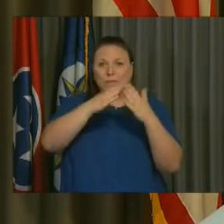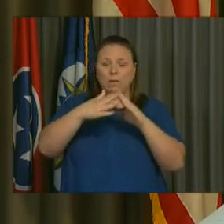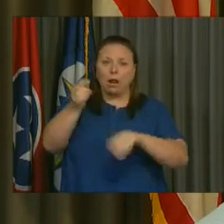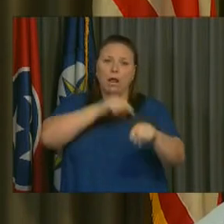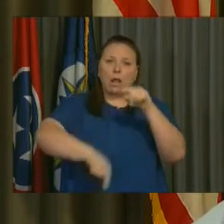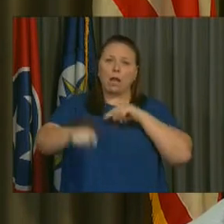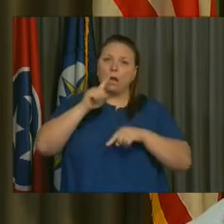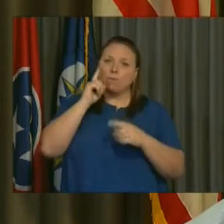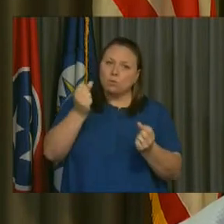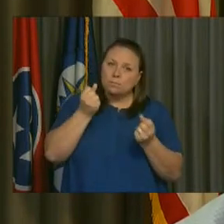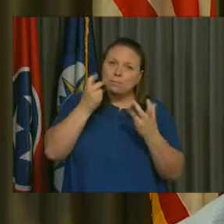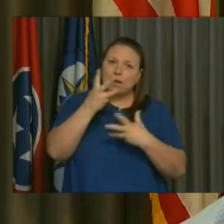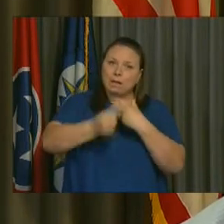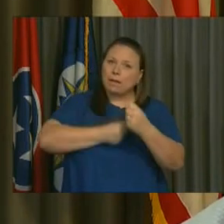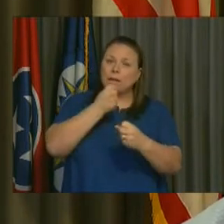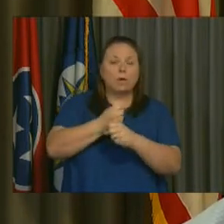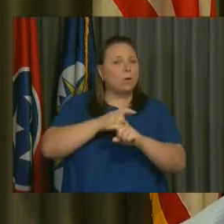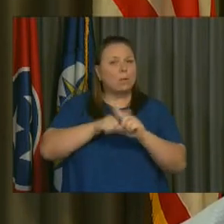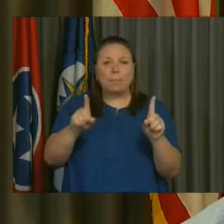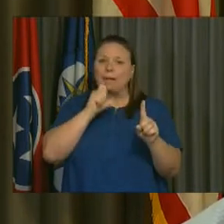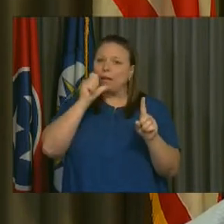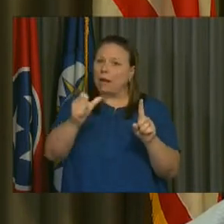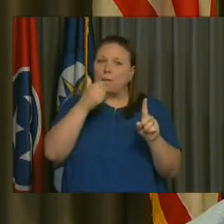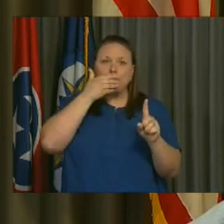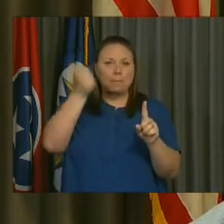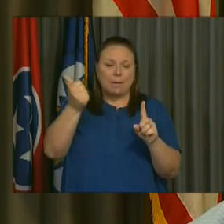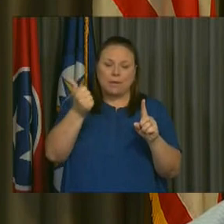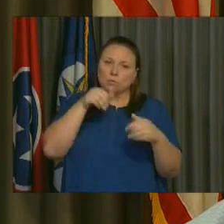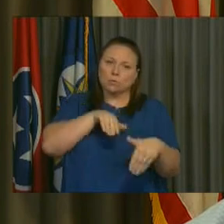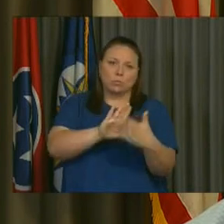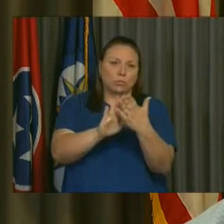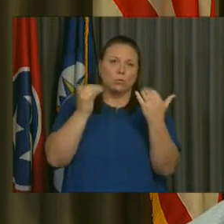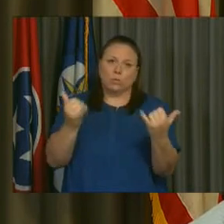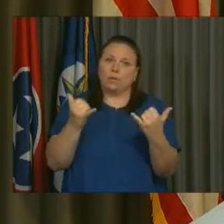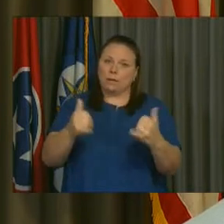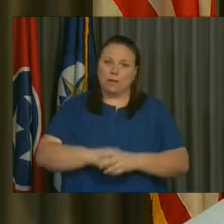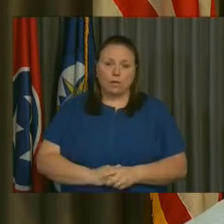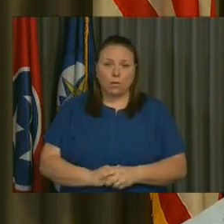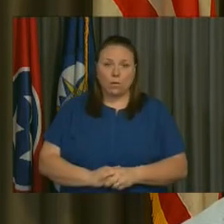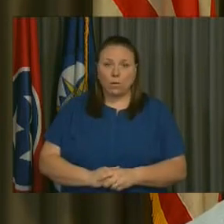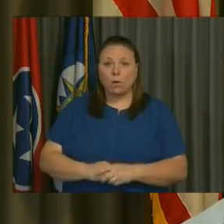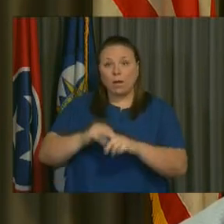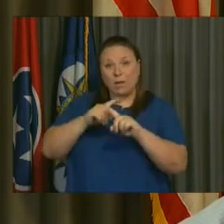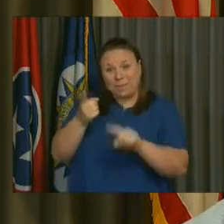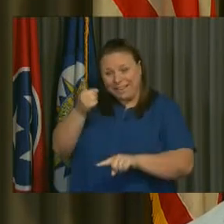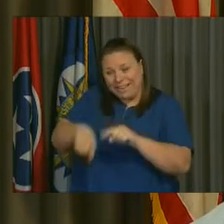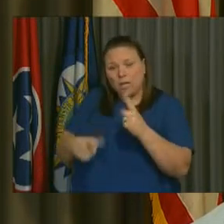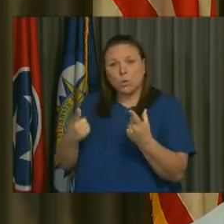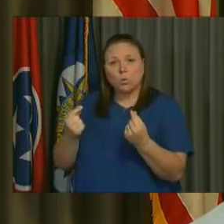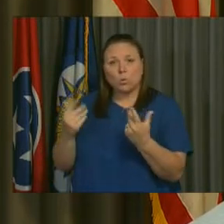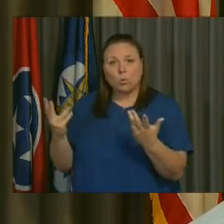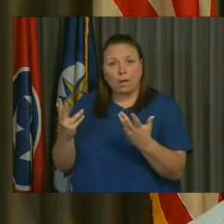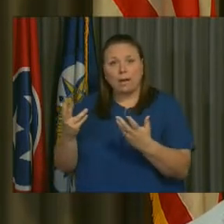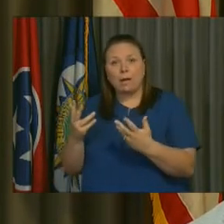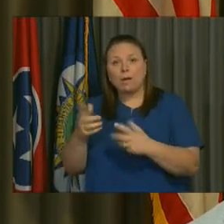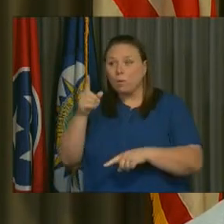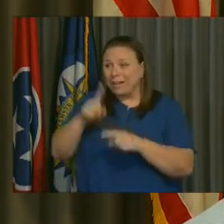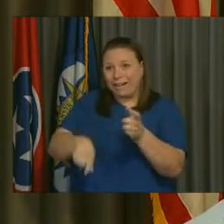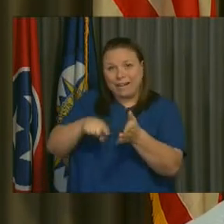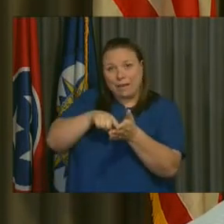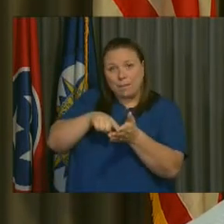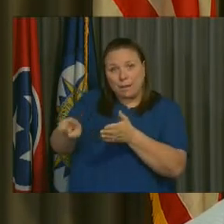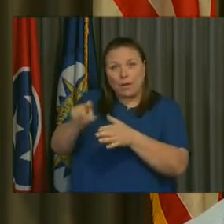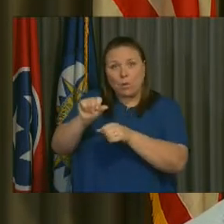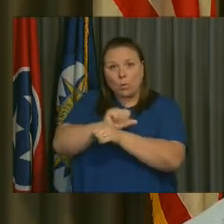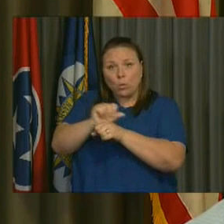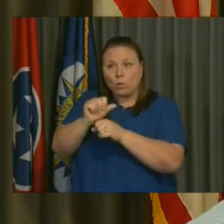years, and that's not what is best at this time. Now, what are we not able to do? We're not able to pay our